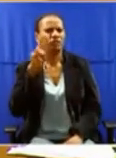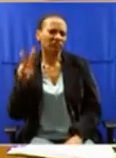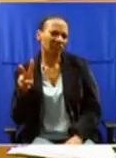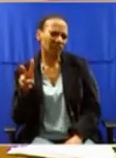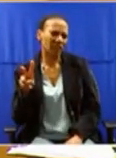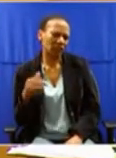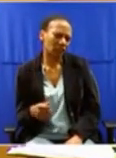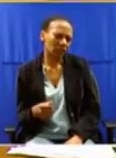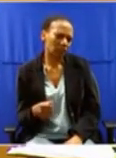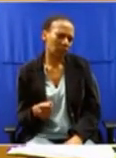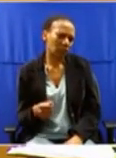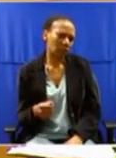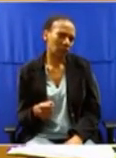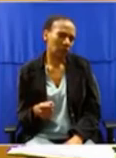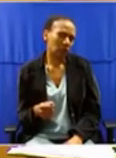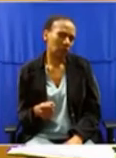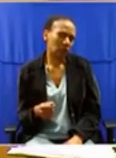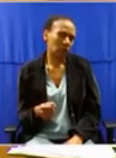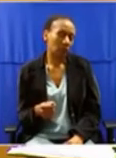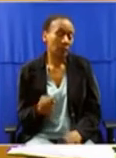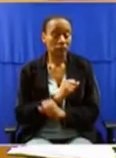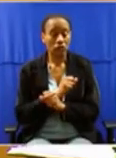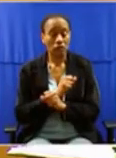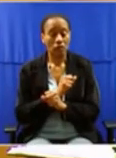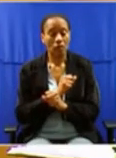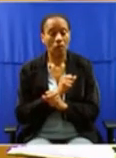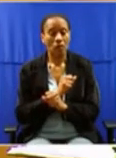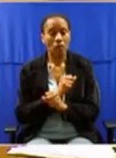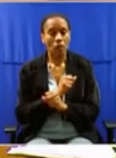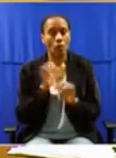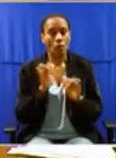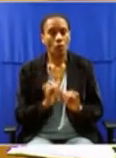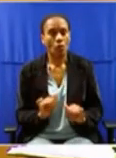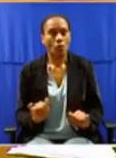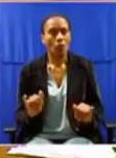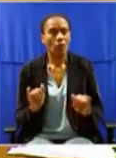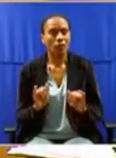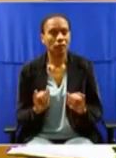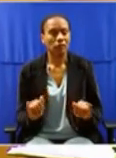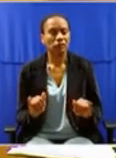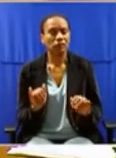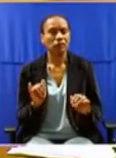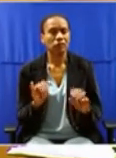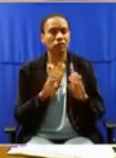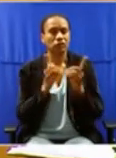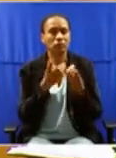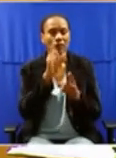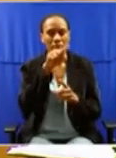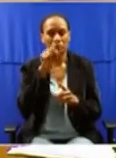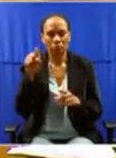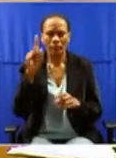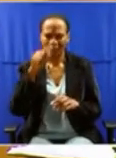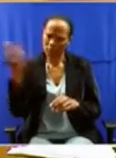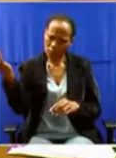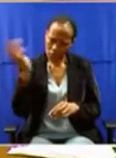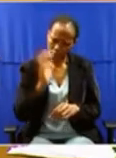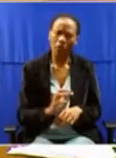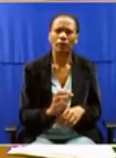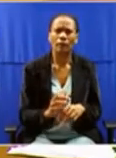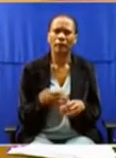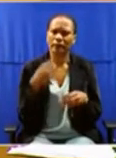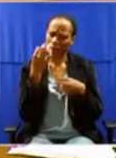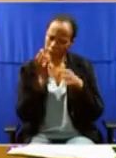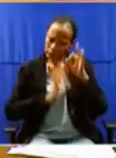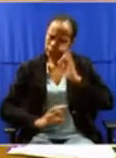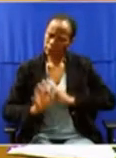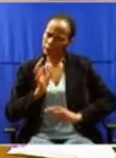reasons why they haven't been finalized is because of our requirement that every department should come and give an allocation and give an account